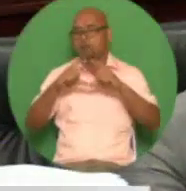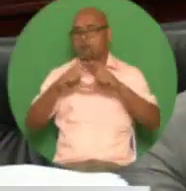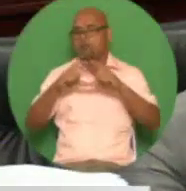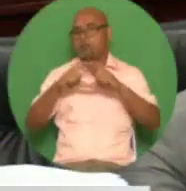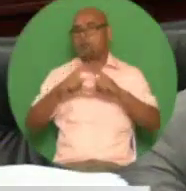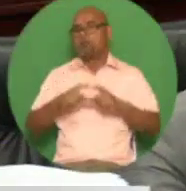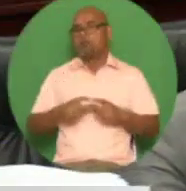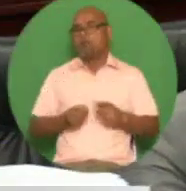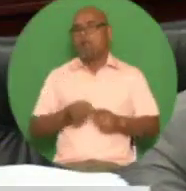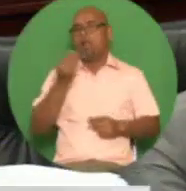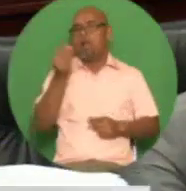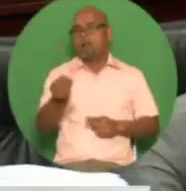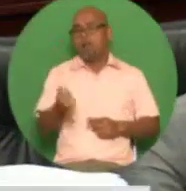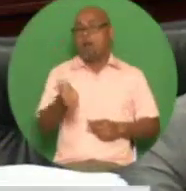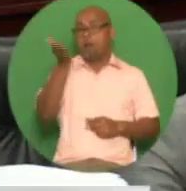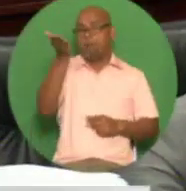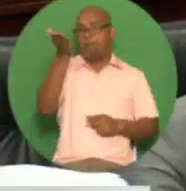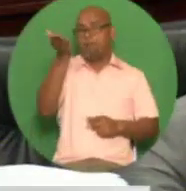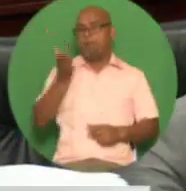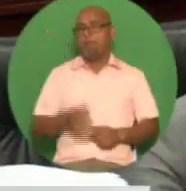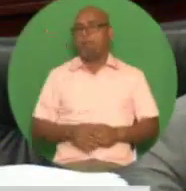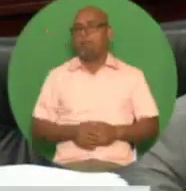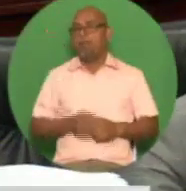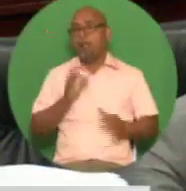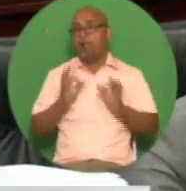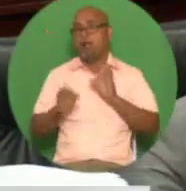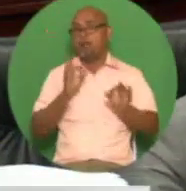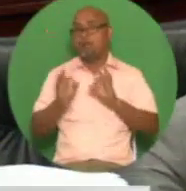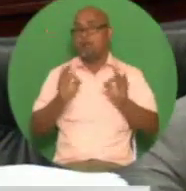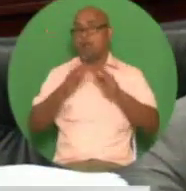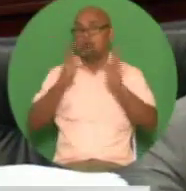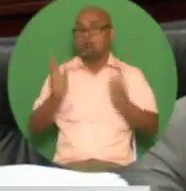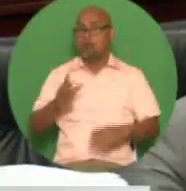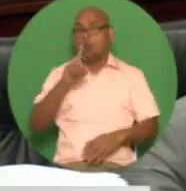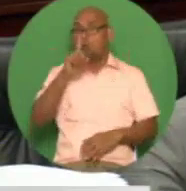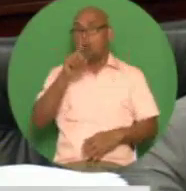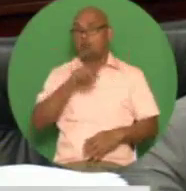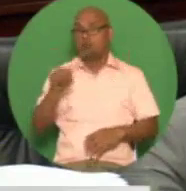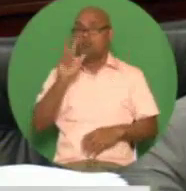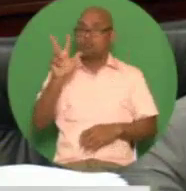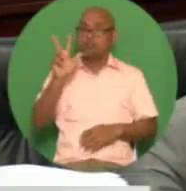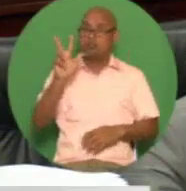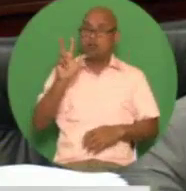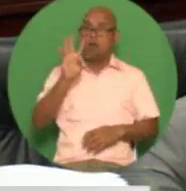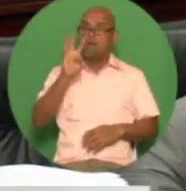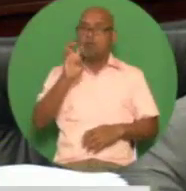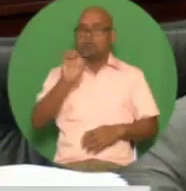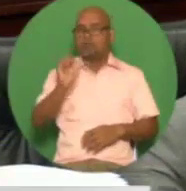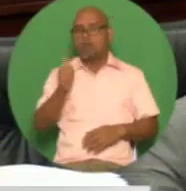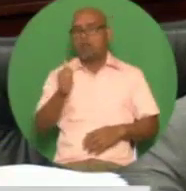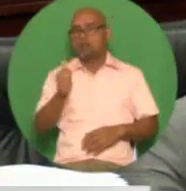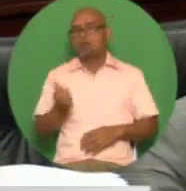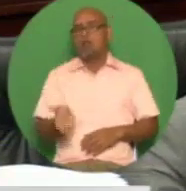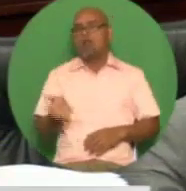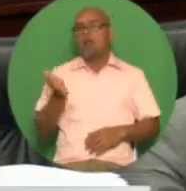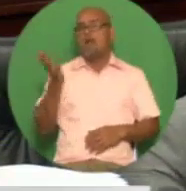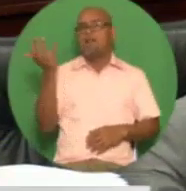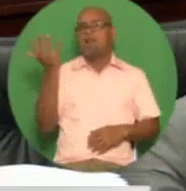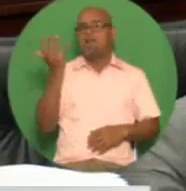our society for households with one to three persons from four hundred and ten dollars per month to five hundred and dollars per month